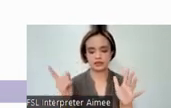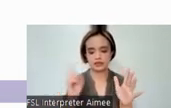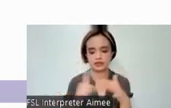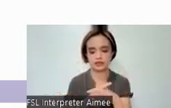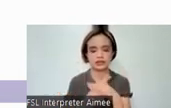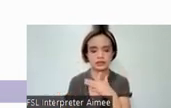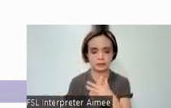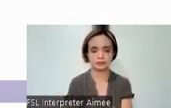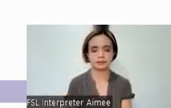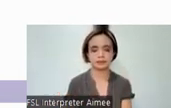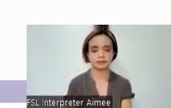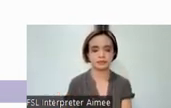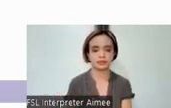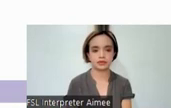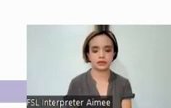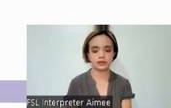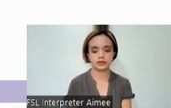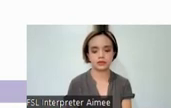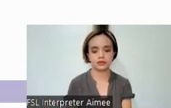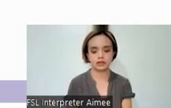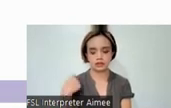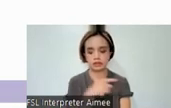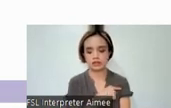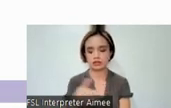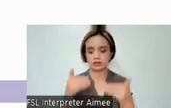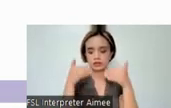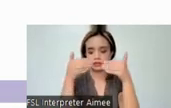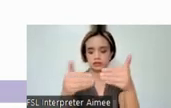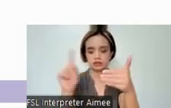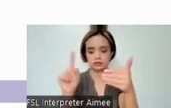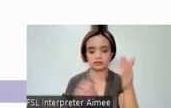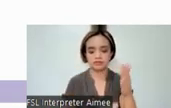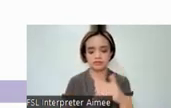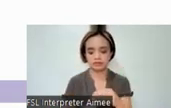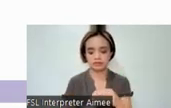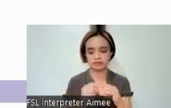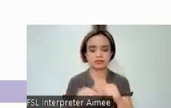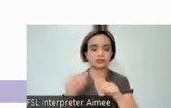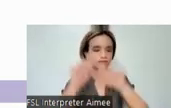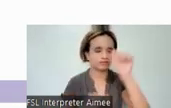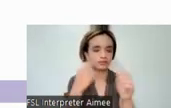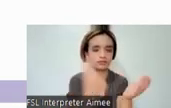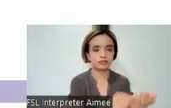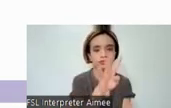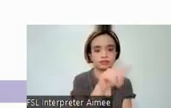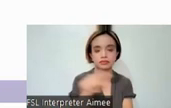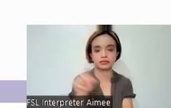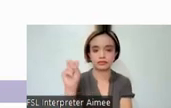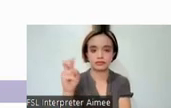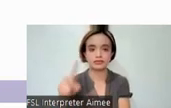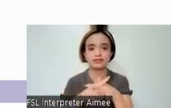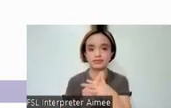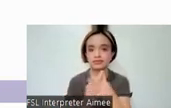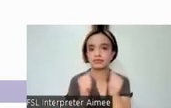Binisaya. Simultaneously, we will move on to the development of assessments for grades 4 to 12, starting with